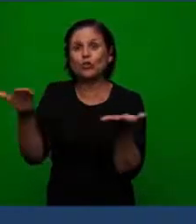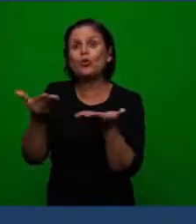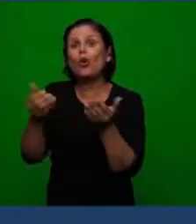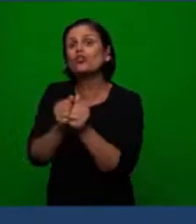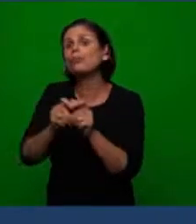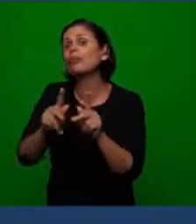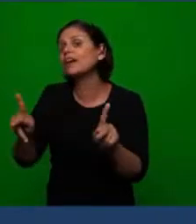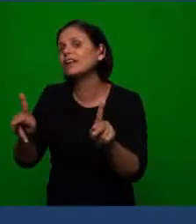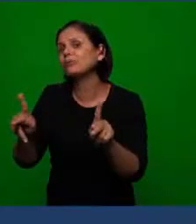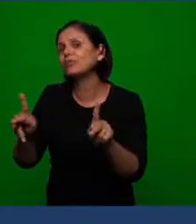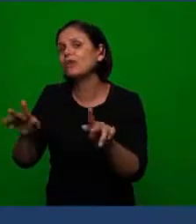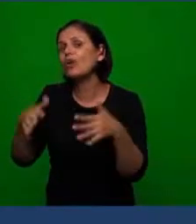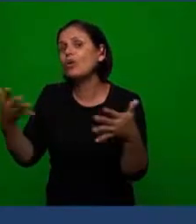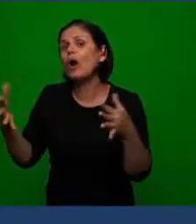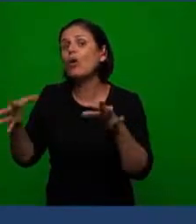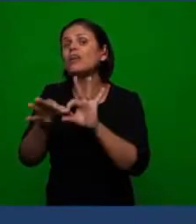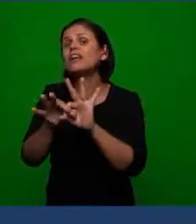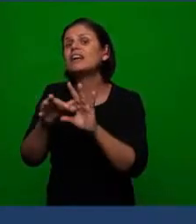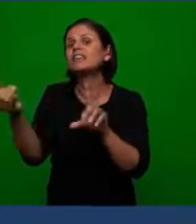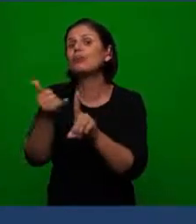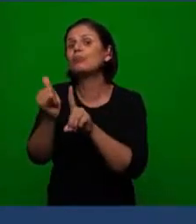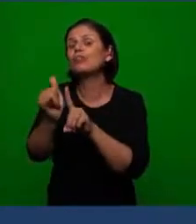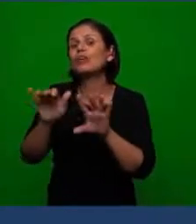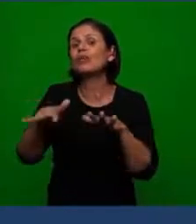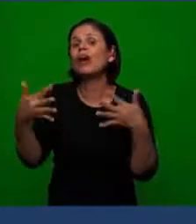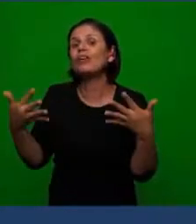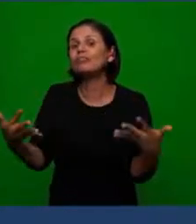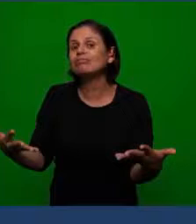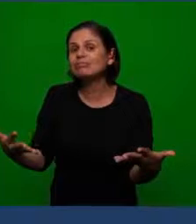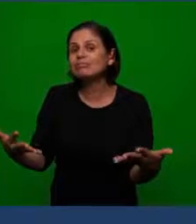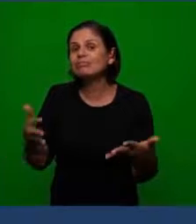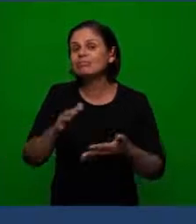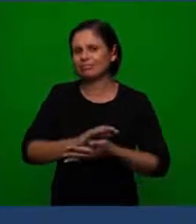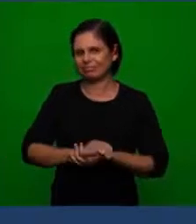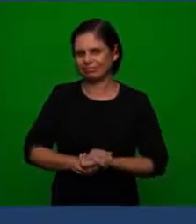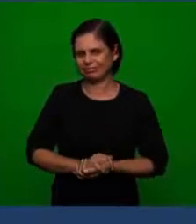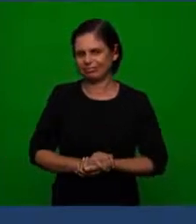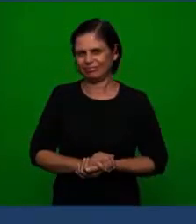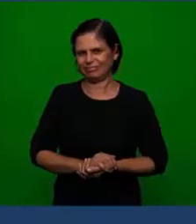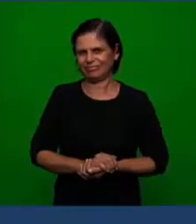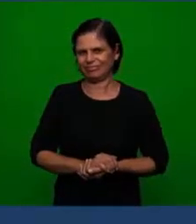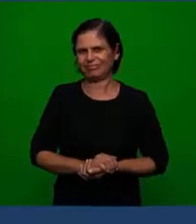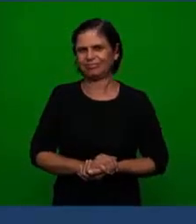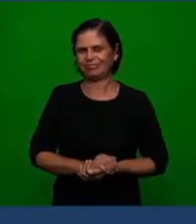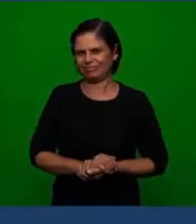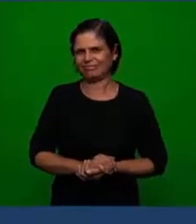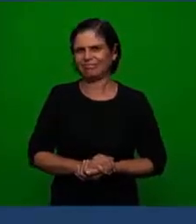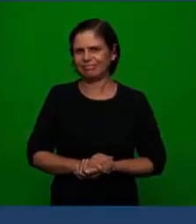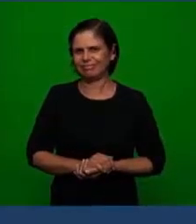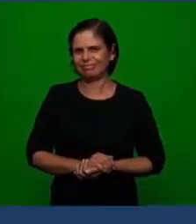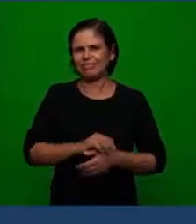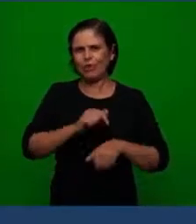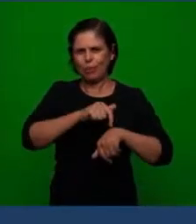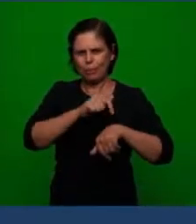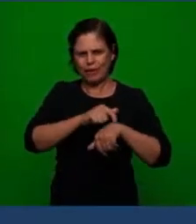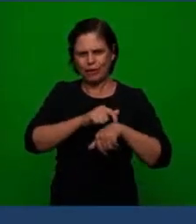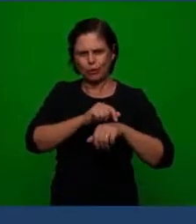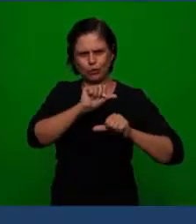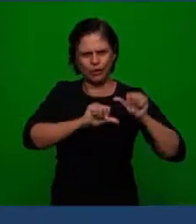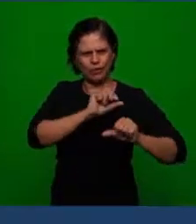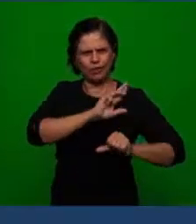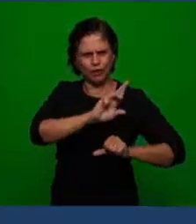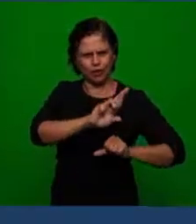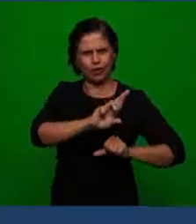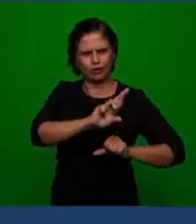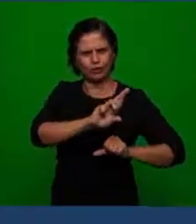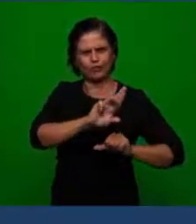prophetic link so what we are studying on the Sunday school as a prophetic link to the reformers with